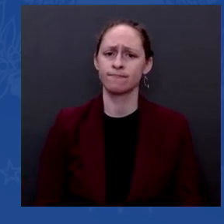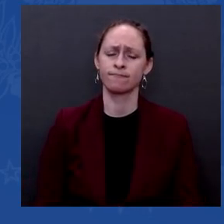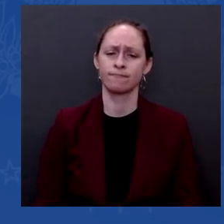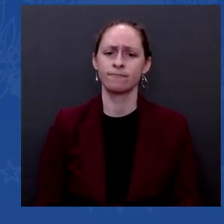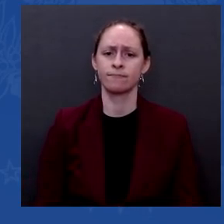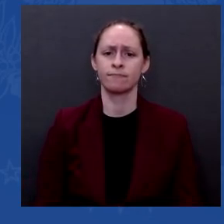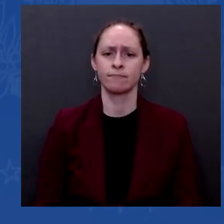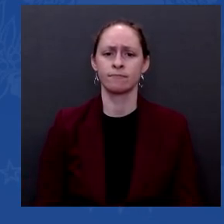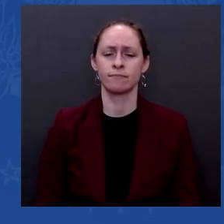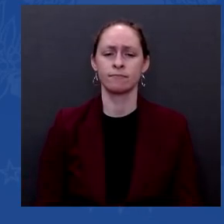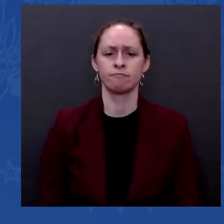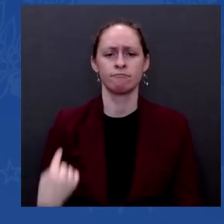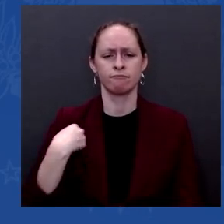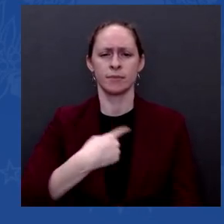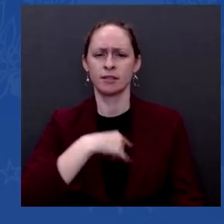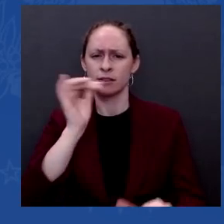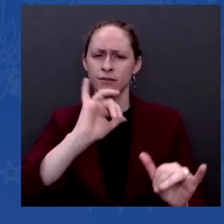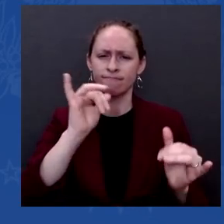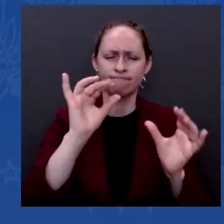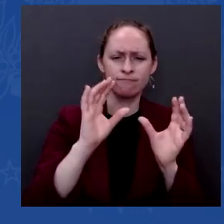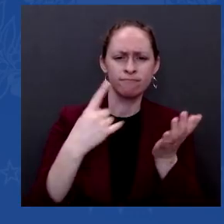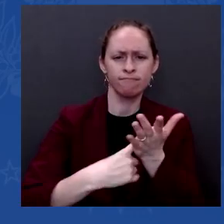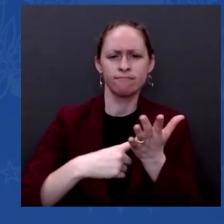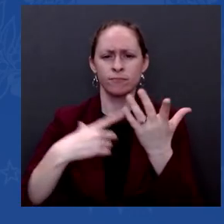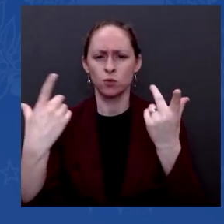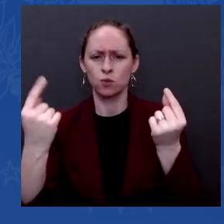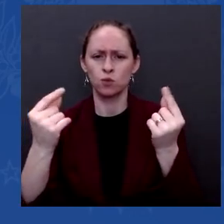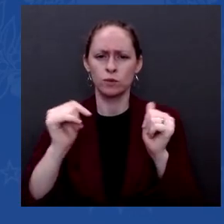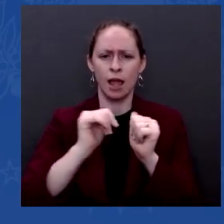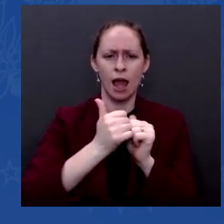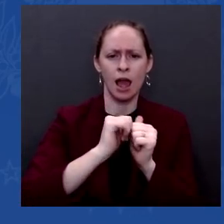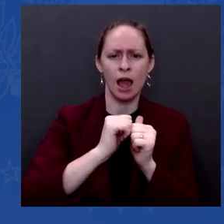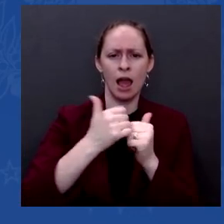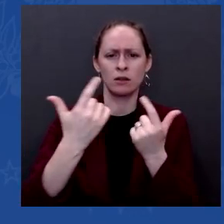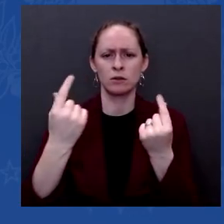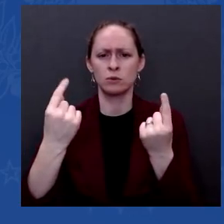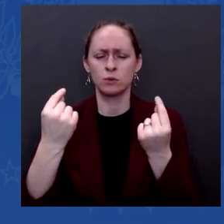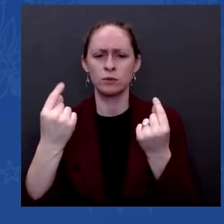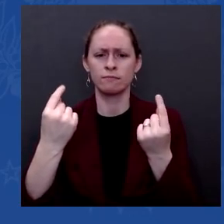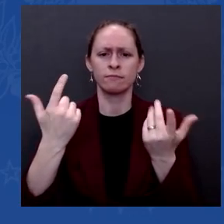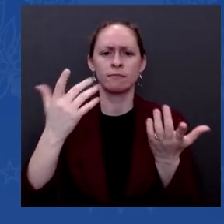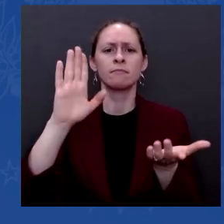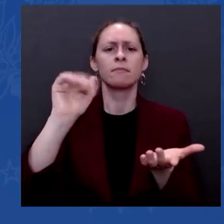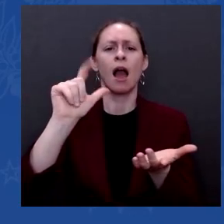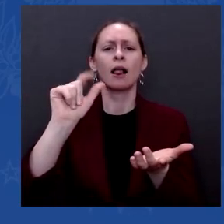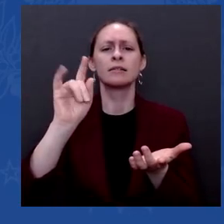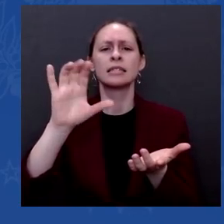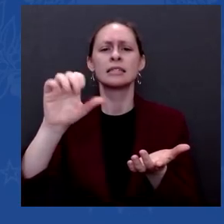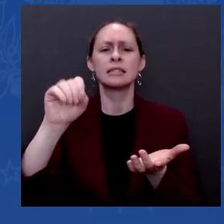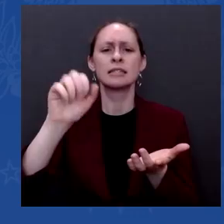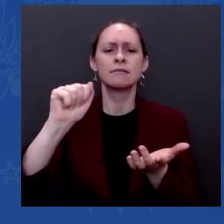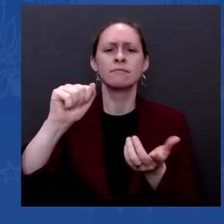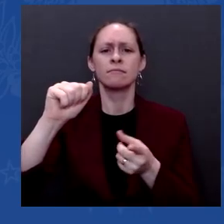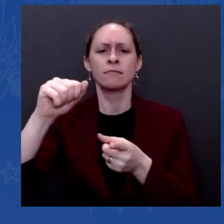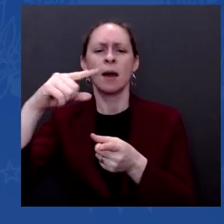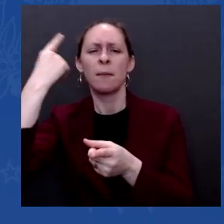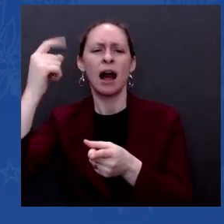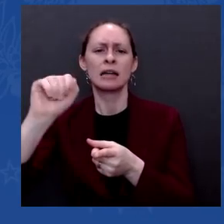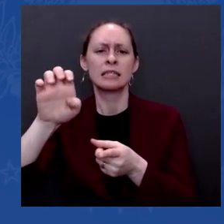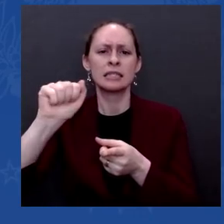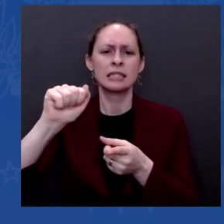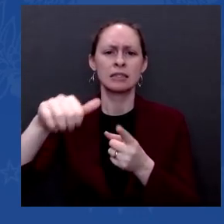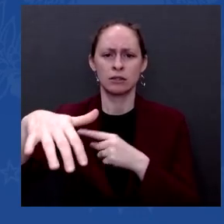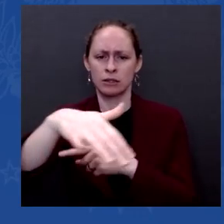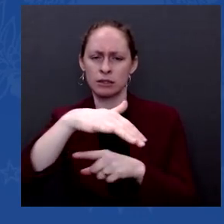There's a whole range of things that I'm sure he's trying to calculate how quickly he can do what he wants to do and what does he want to do.